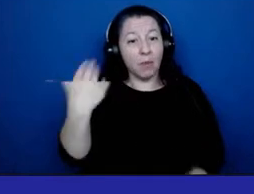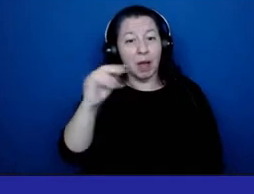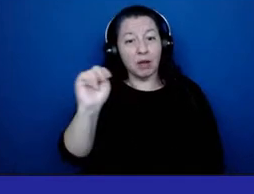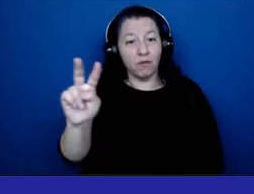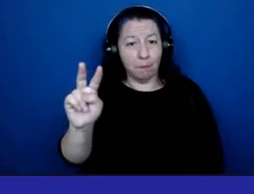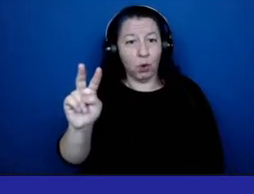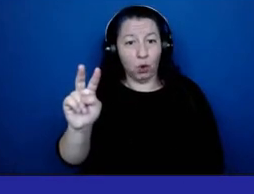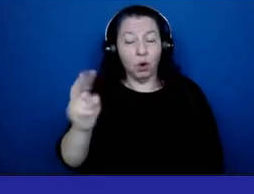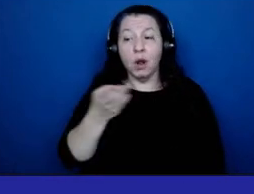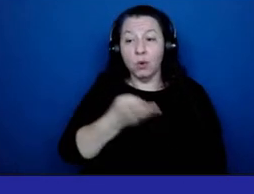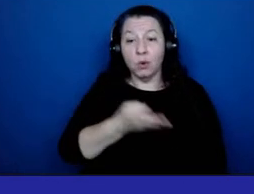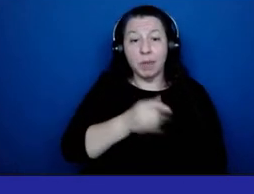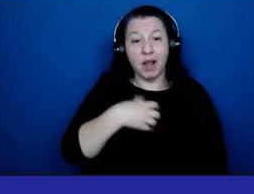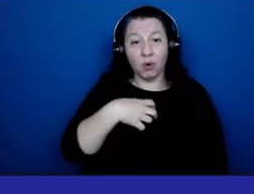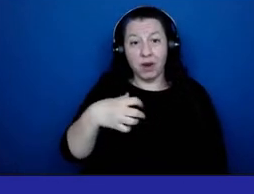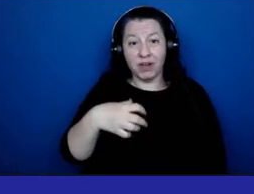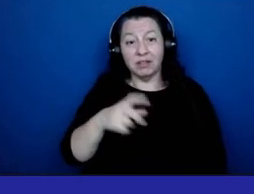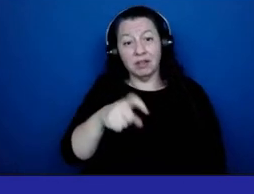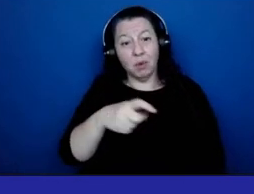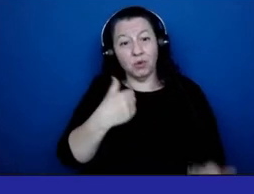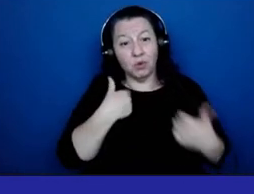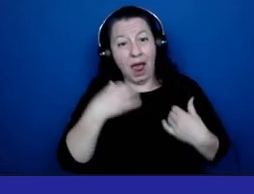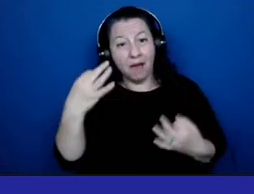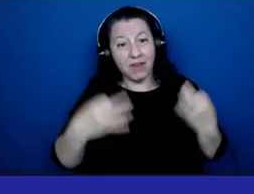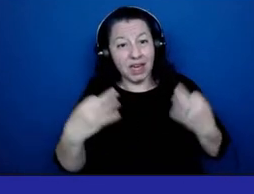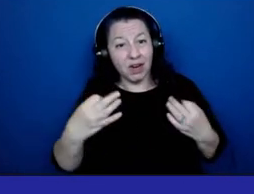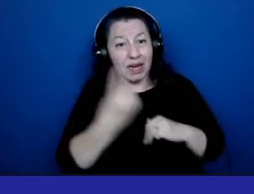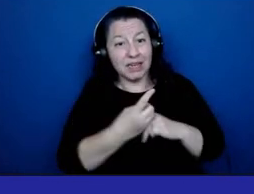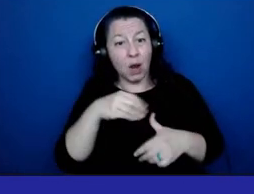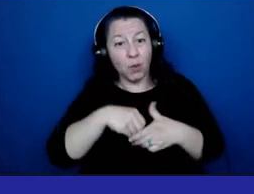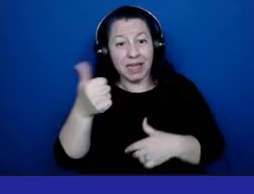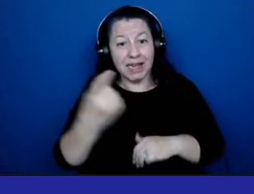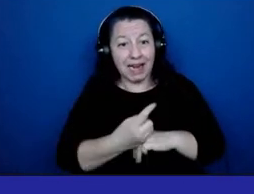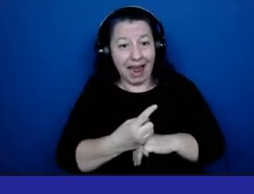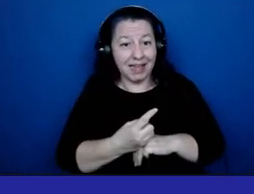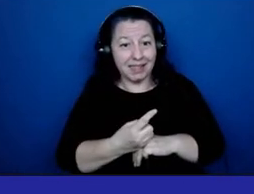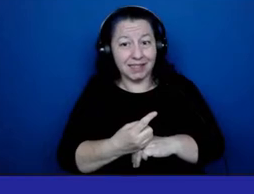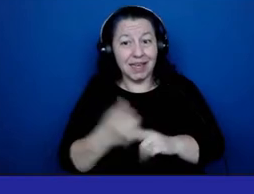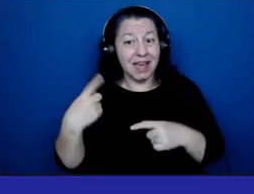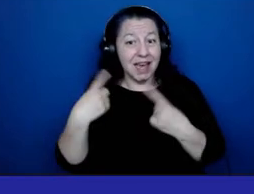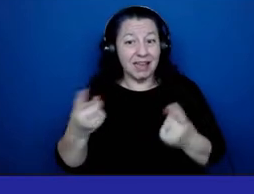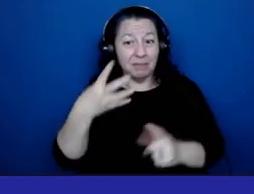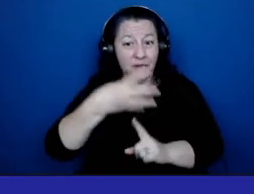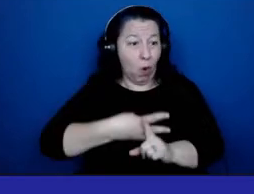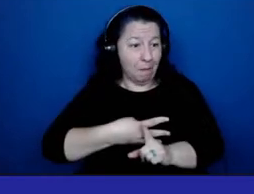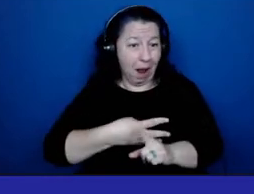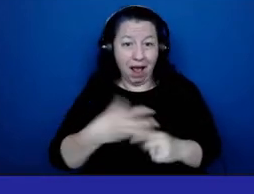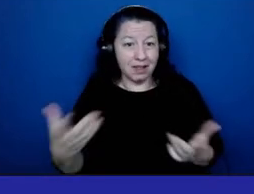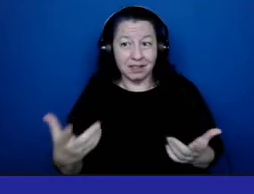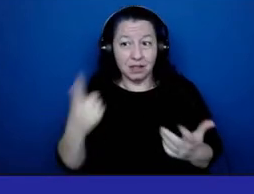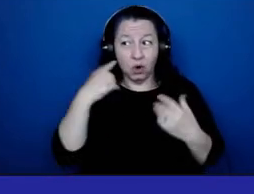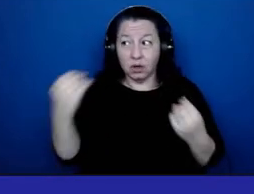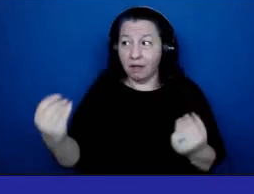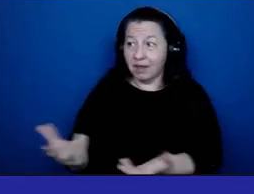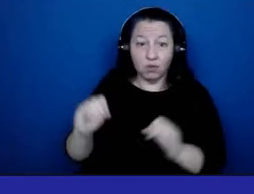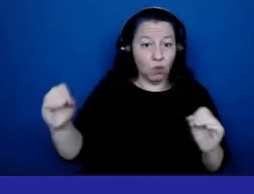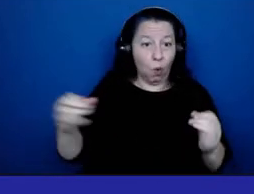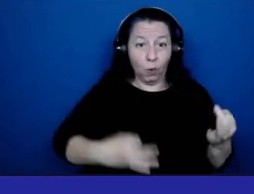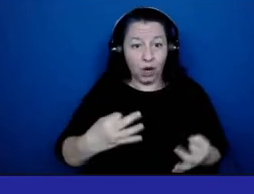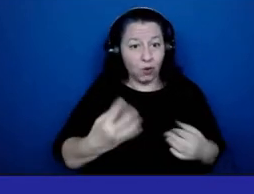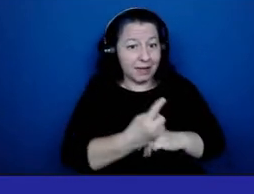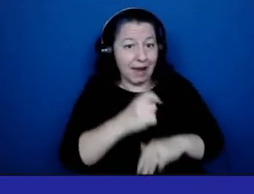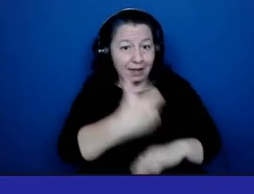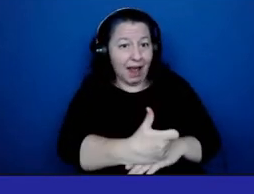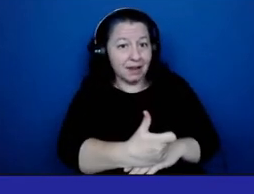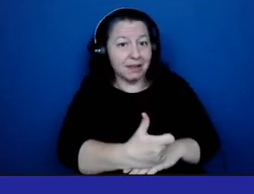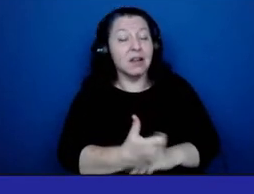We submitted that grievance. We're supposed to get a hearing date within 10 days. It's been four months. We have not had a hearing date. We have had